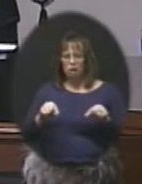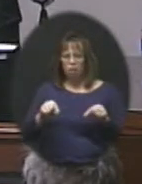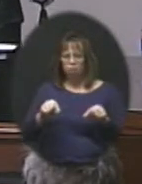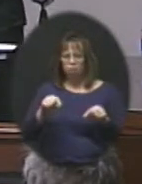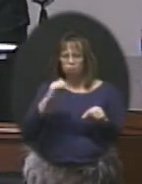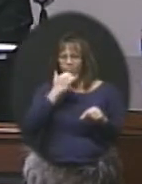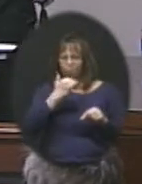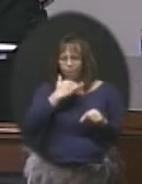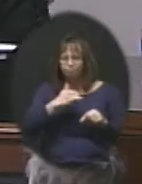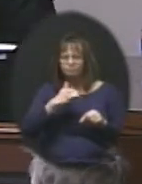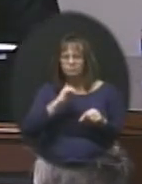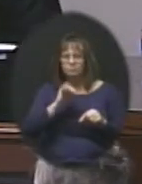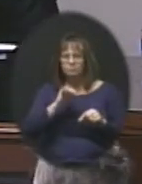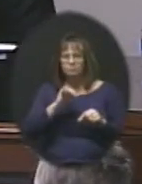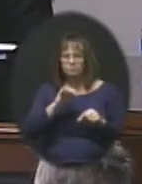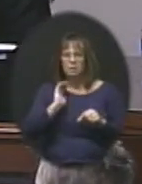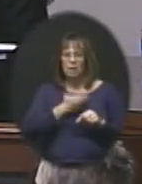our district.